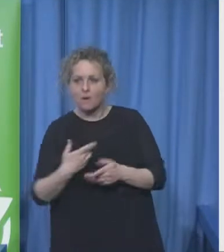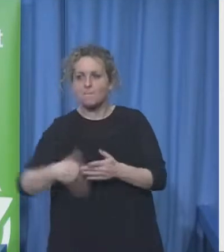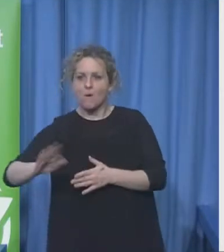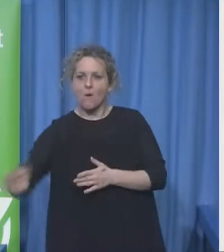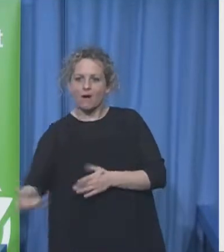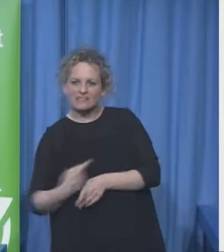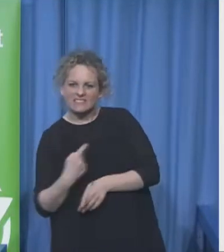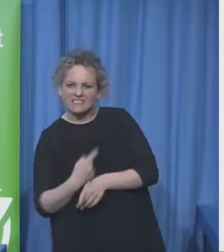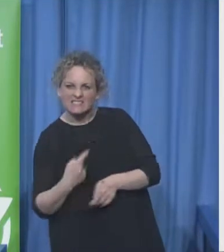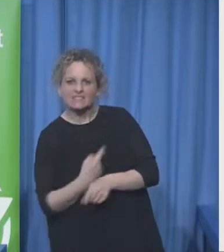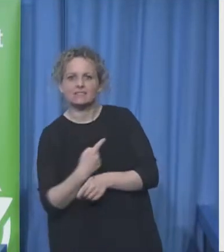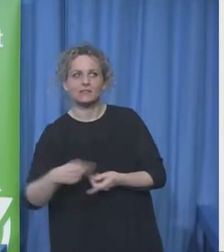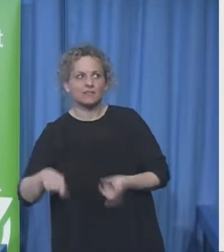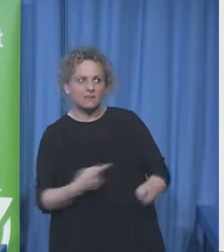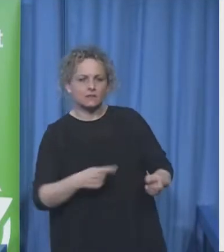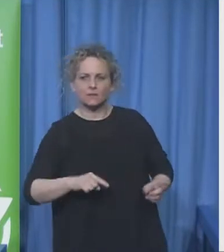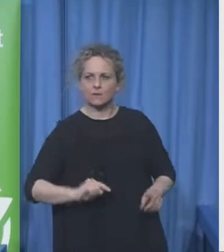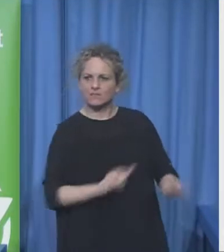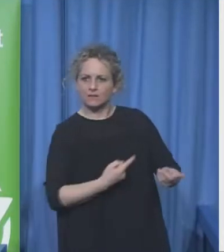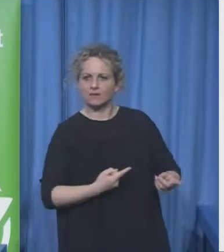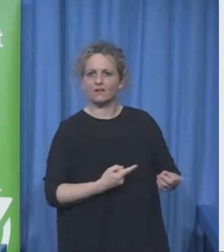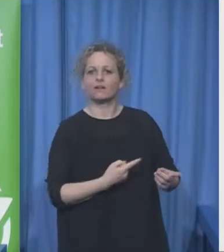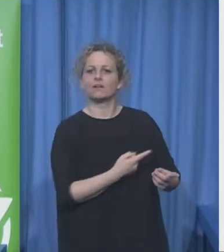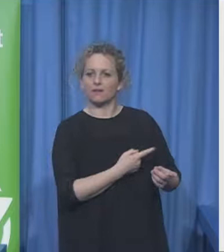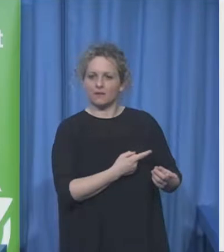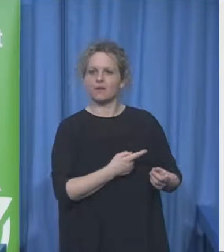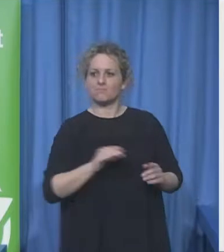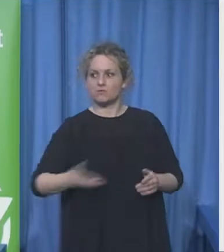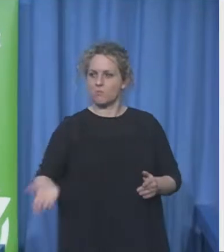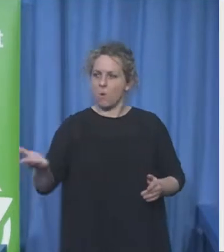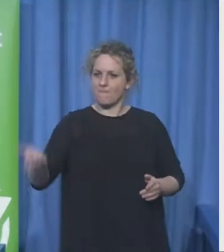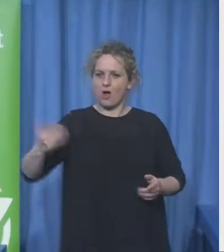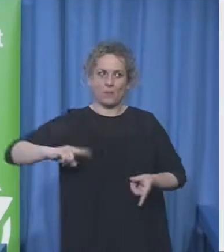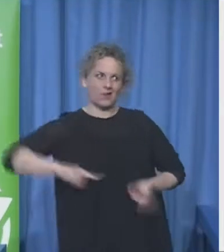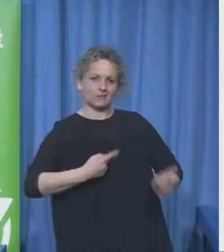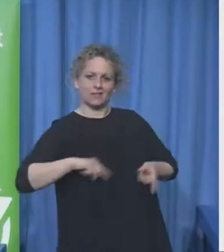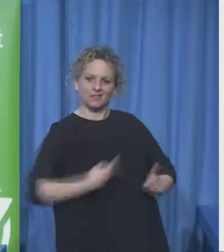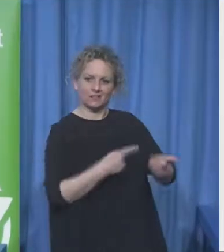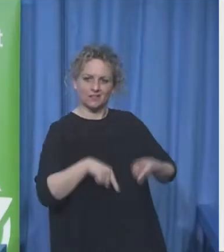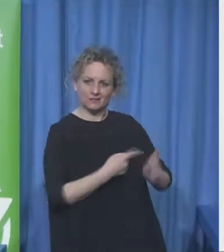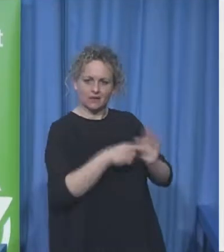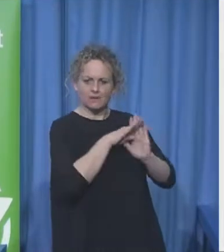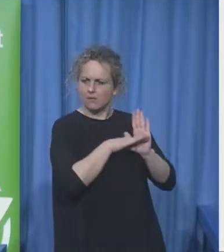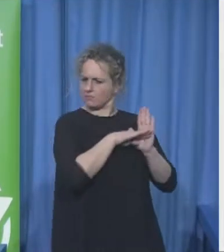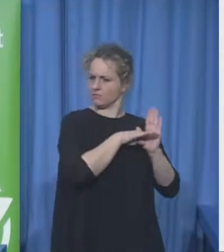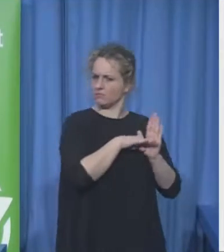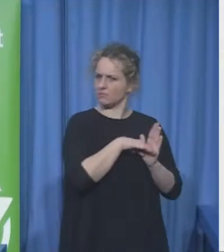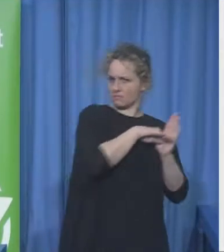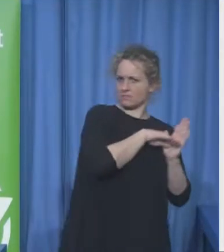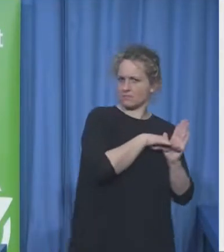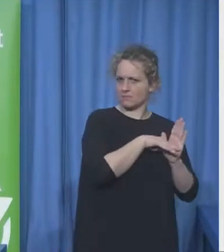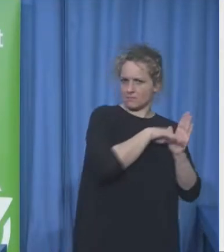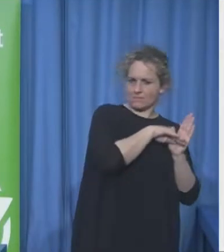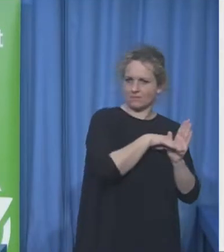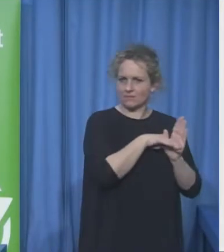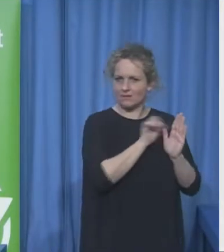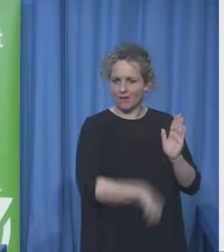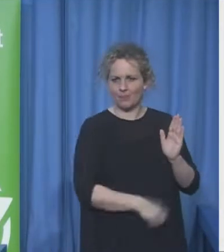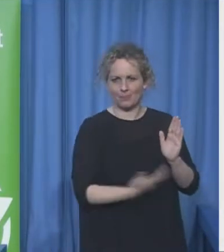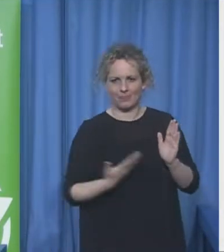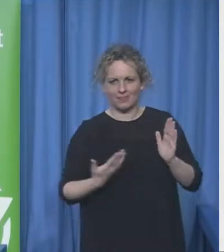assumption that you actually can't giggle about the subject of disability and my theory is if you can't giggle with people working with them is really hard